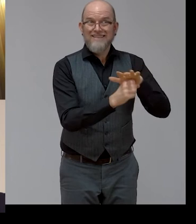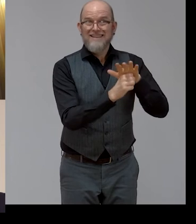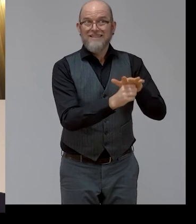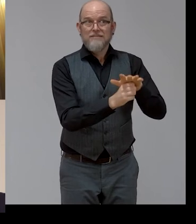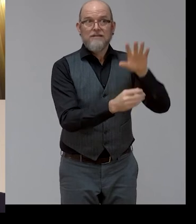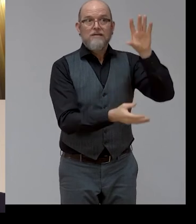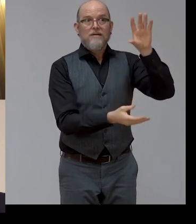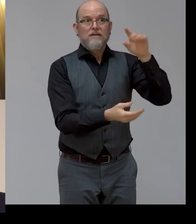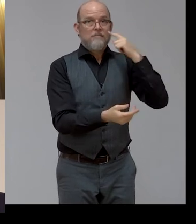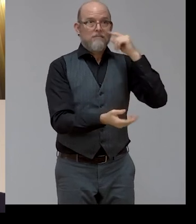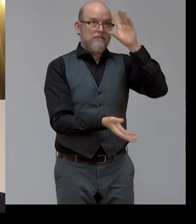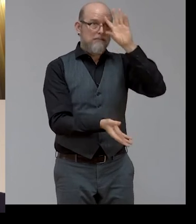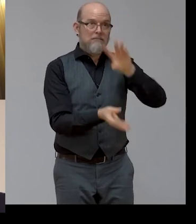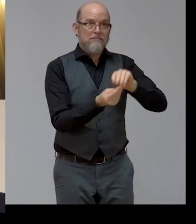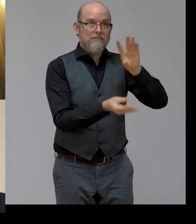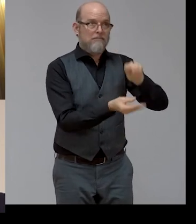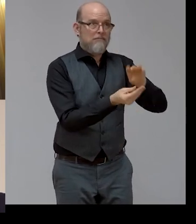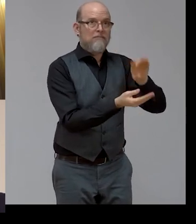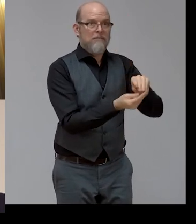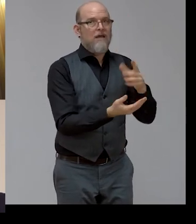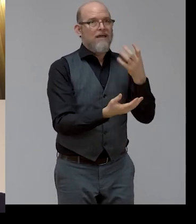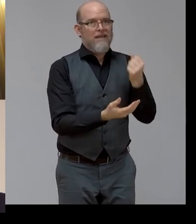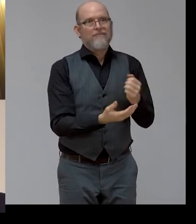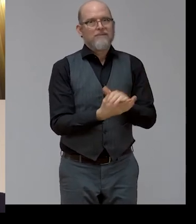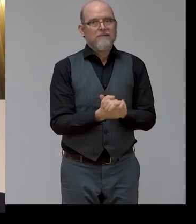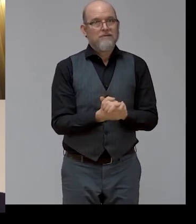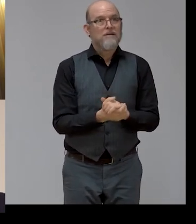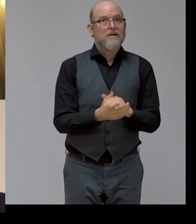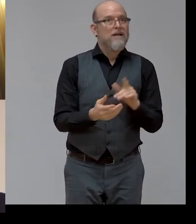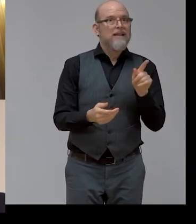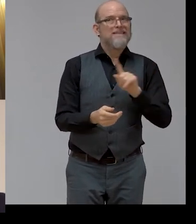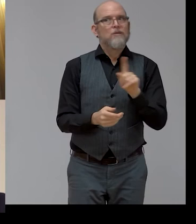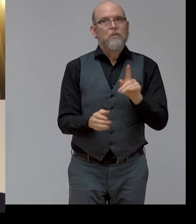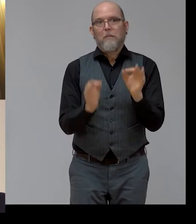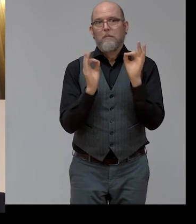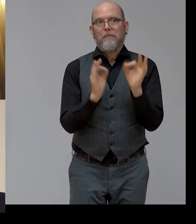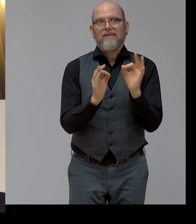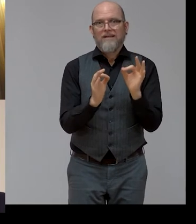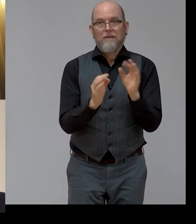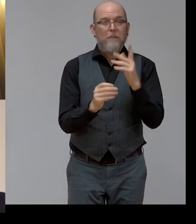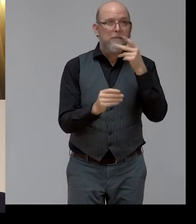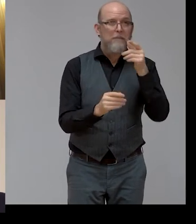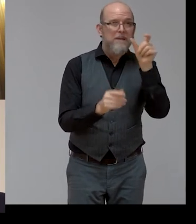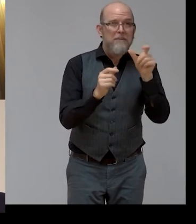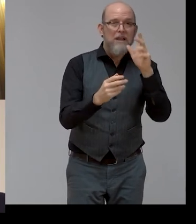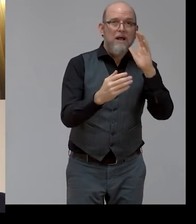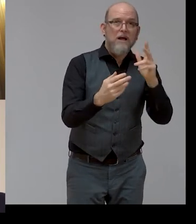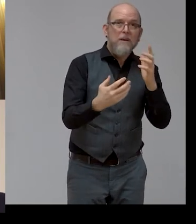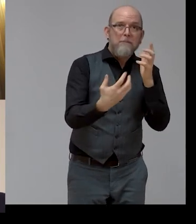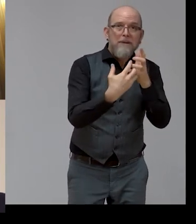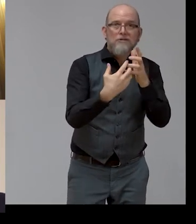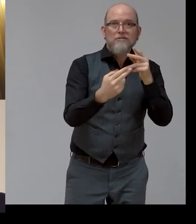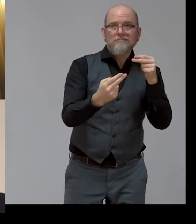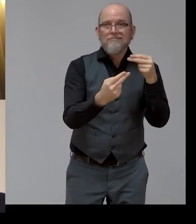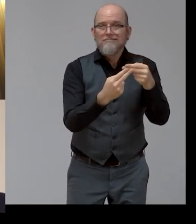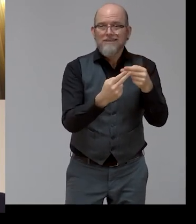markets, not being attuned to human capability. And market imperfection is one of